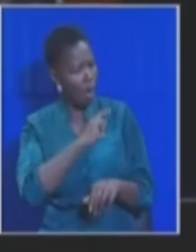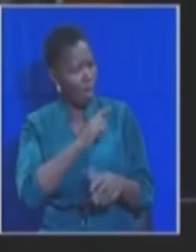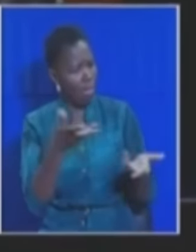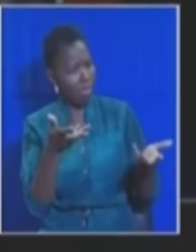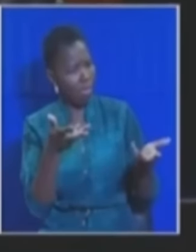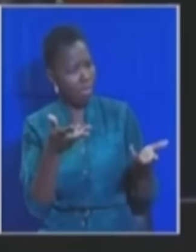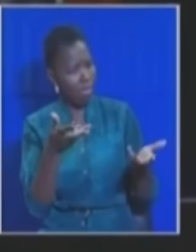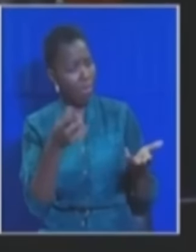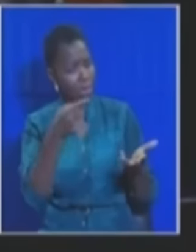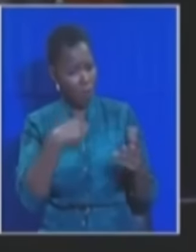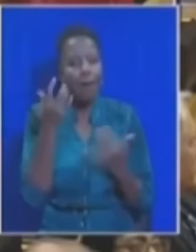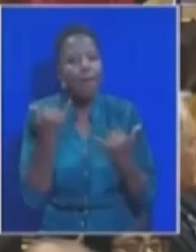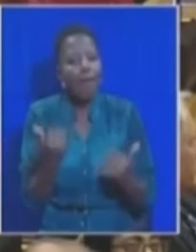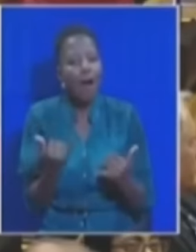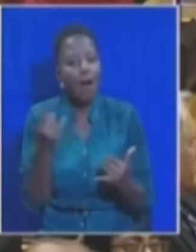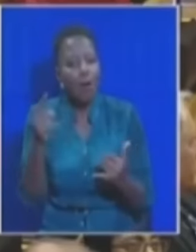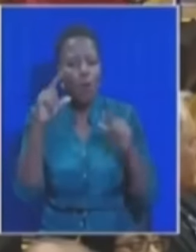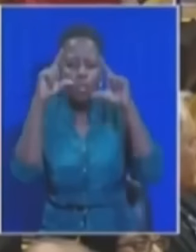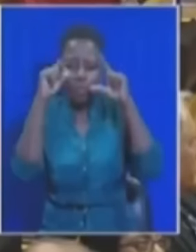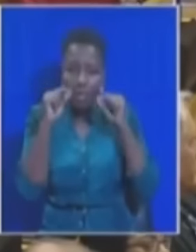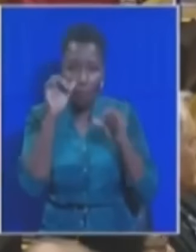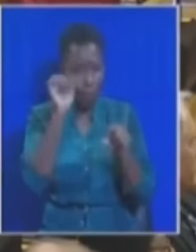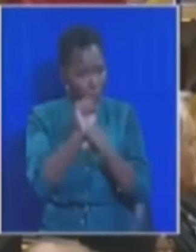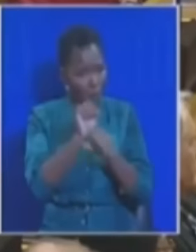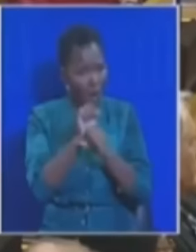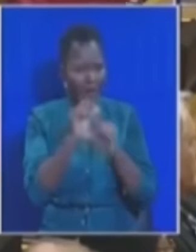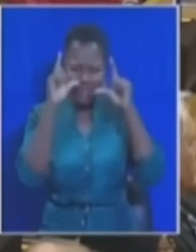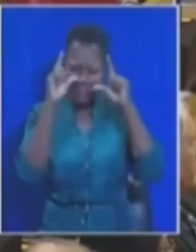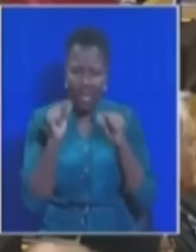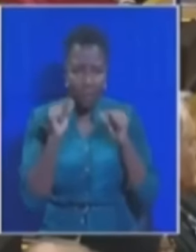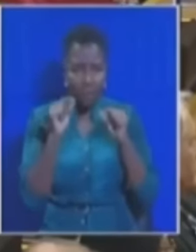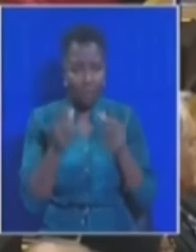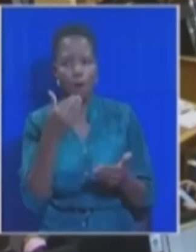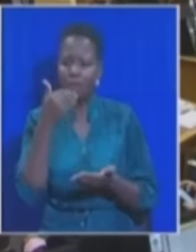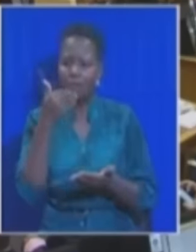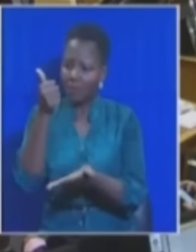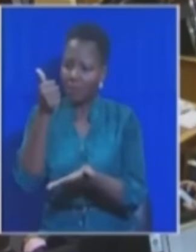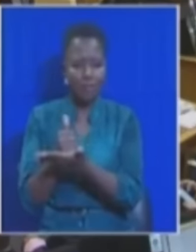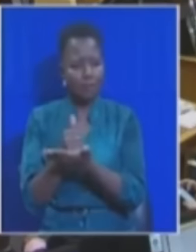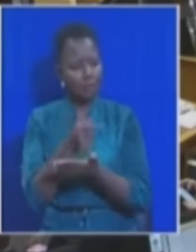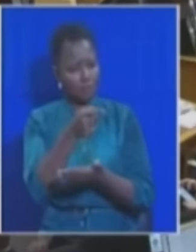What is it, waiting? You are sleeping. You are the sleepiest.